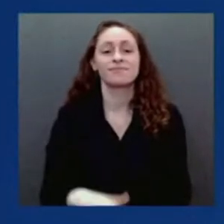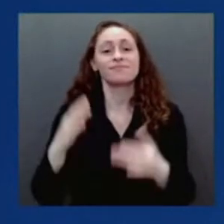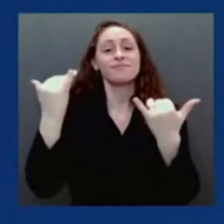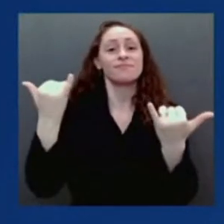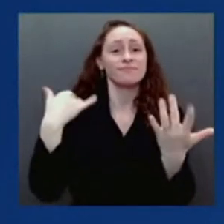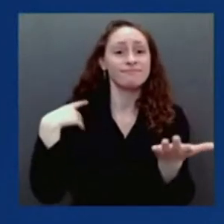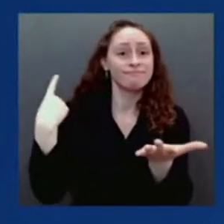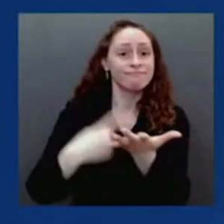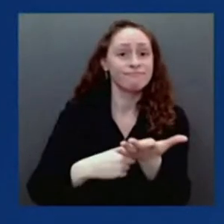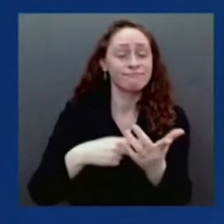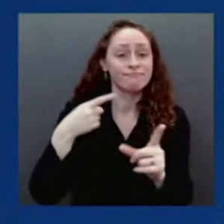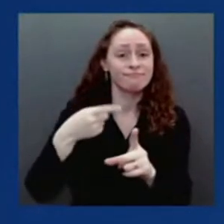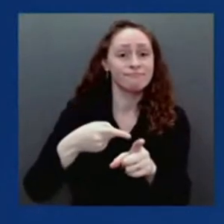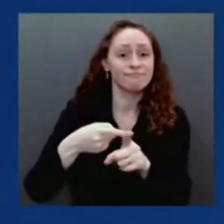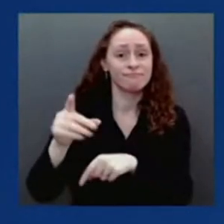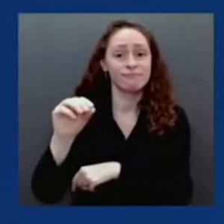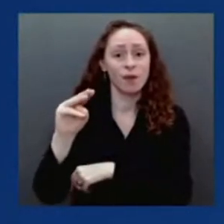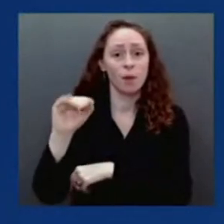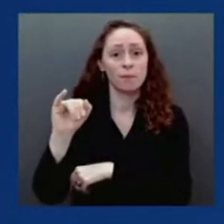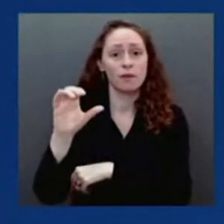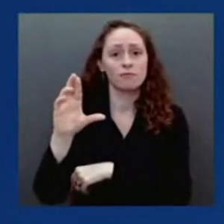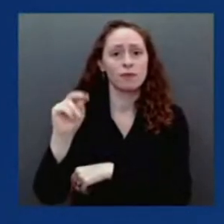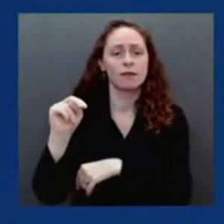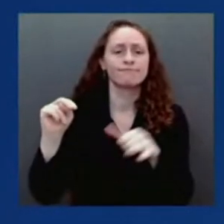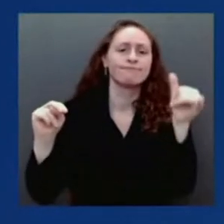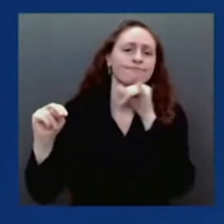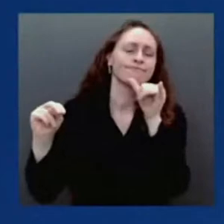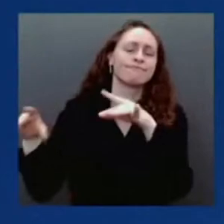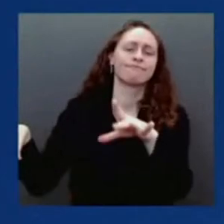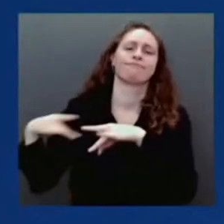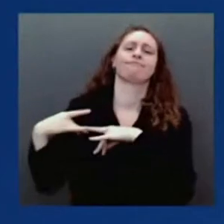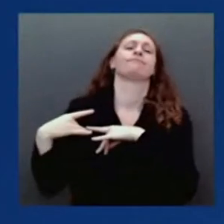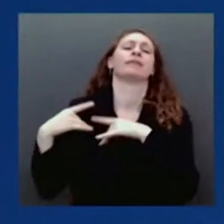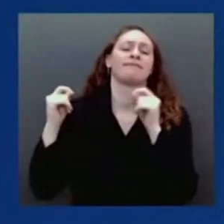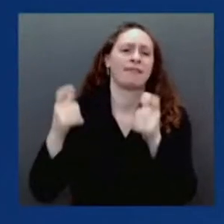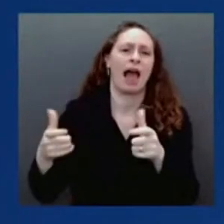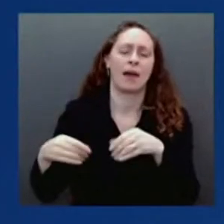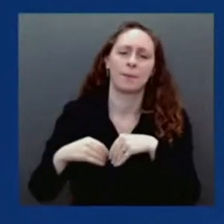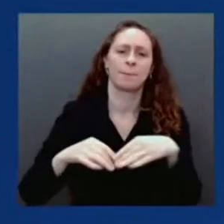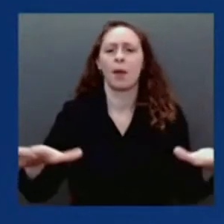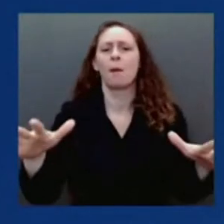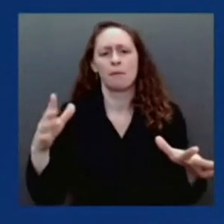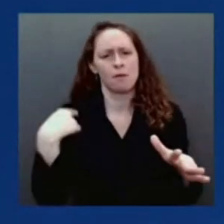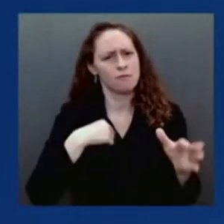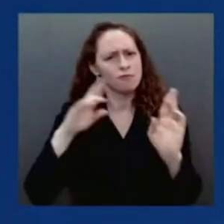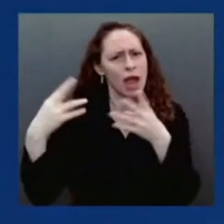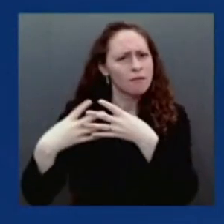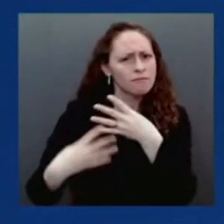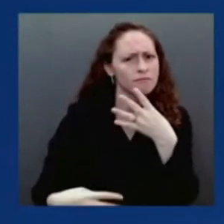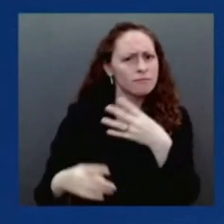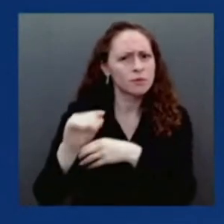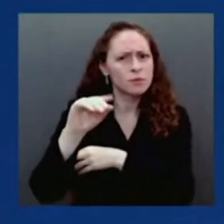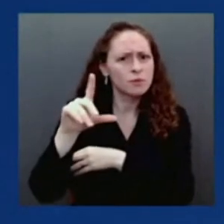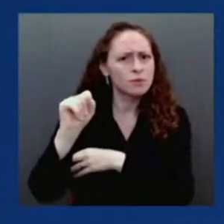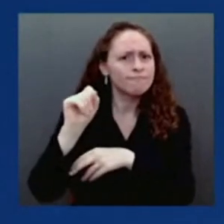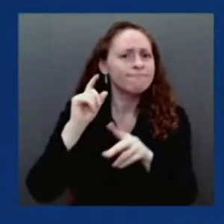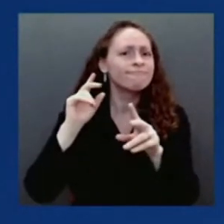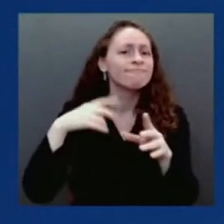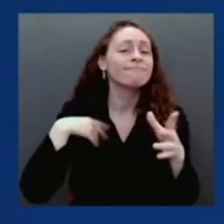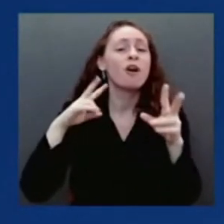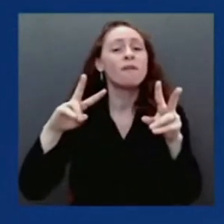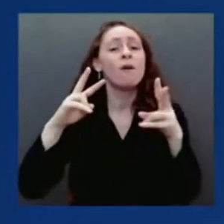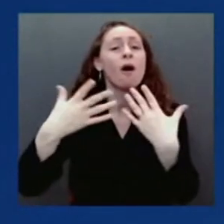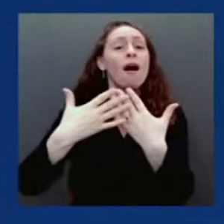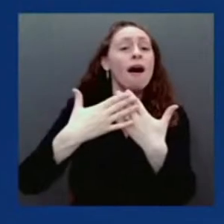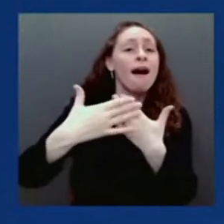COVID won't disrupt our daily lives, a time when COVID is no longer a crisis, but rather something we protect against and